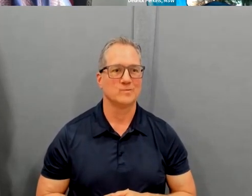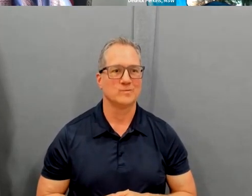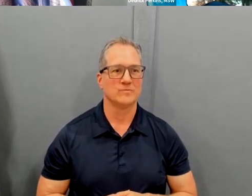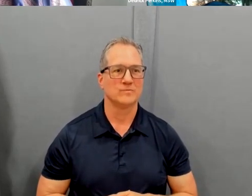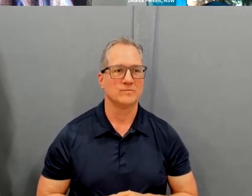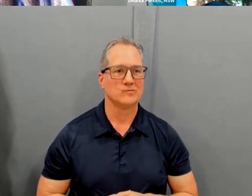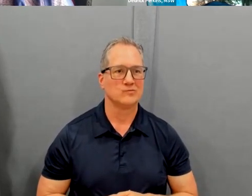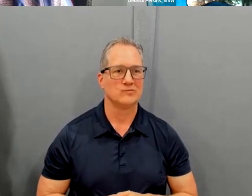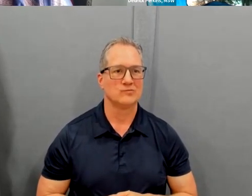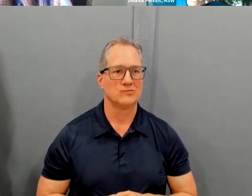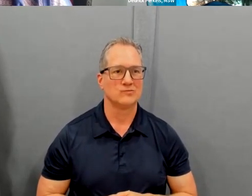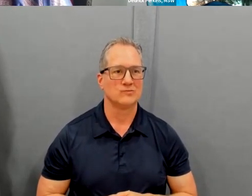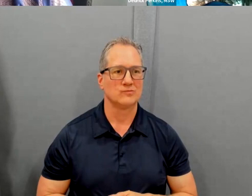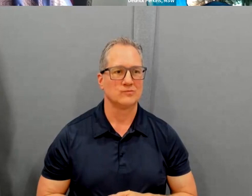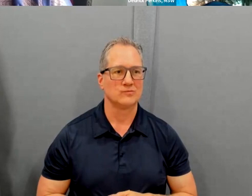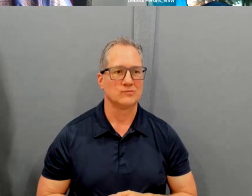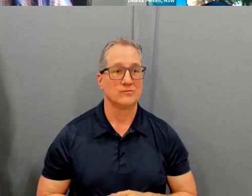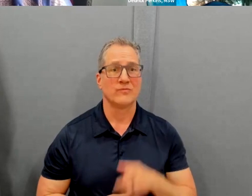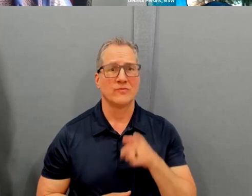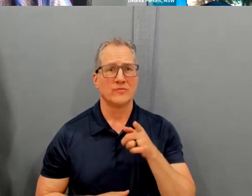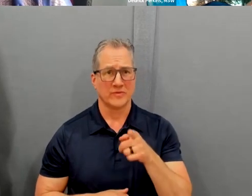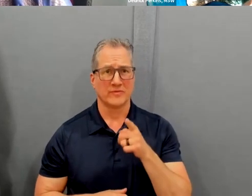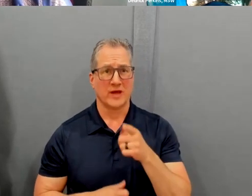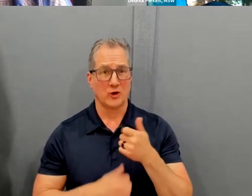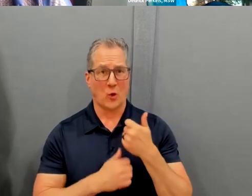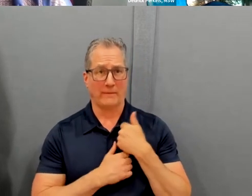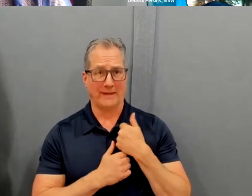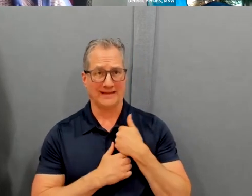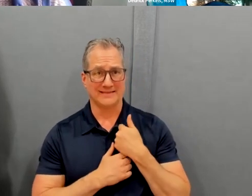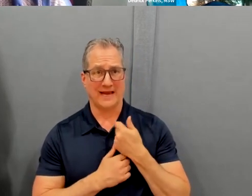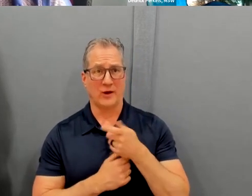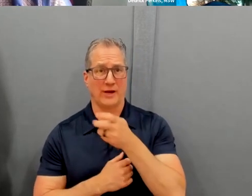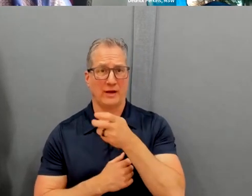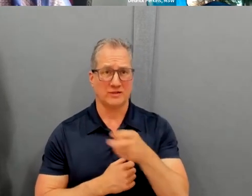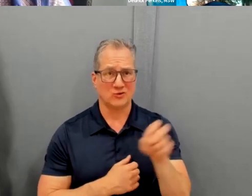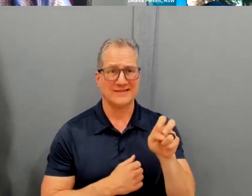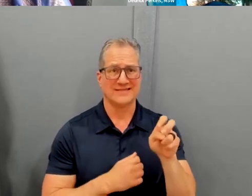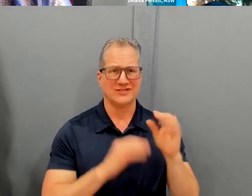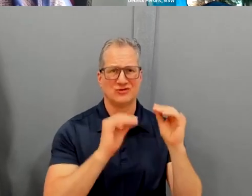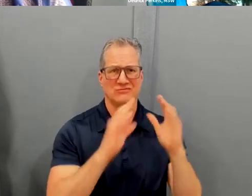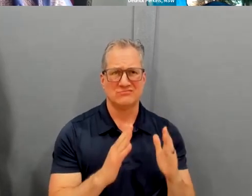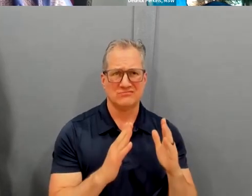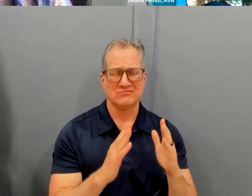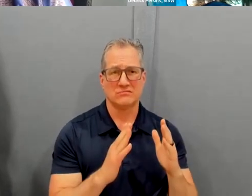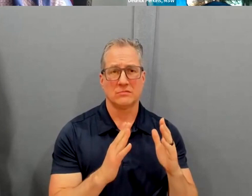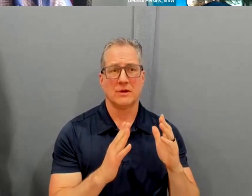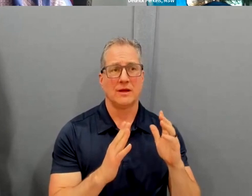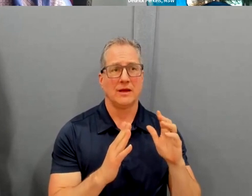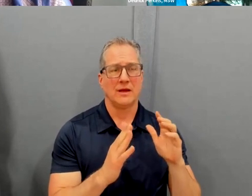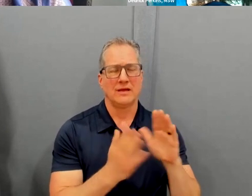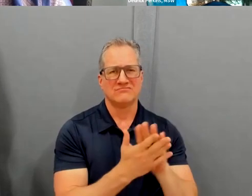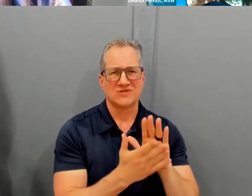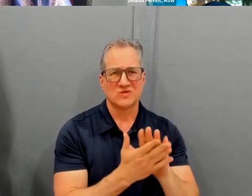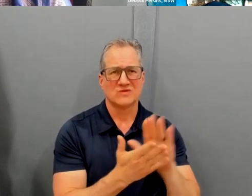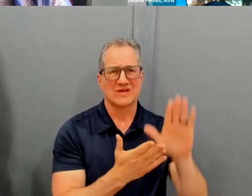You transitioned from military to academia. What was the thought process with that? I kind